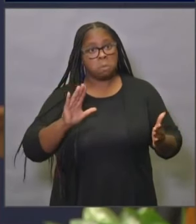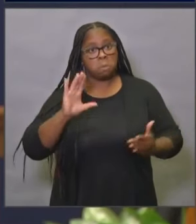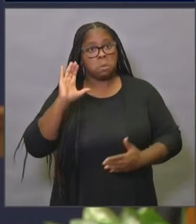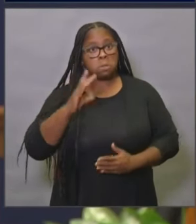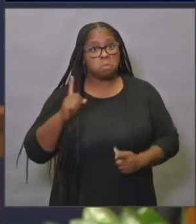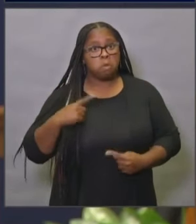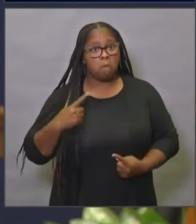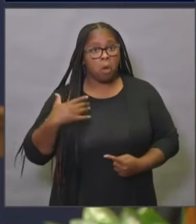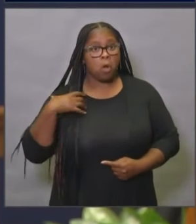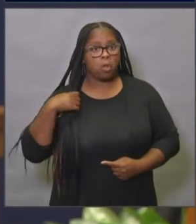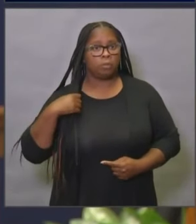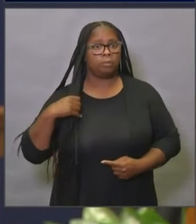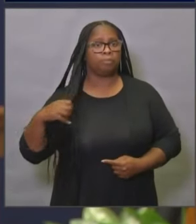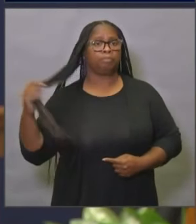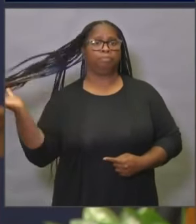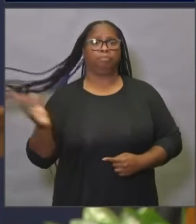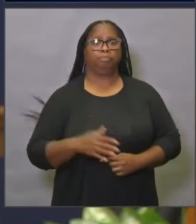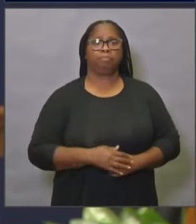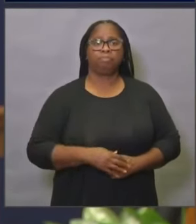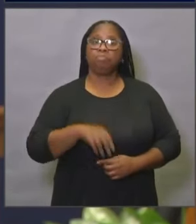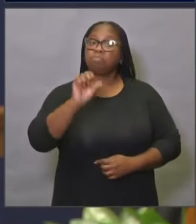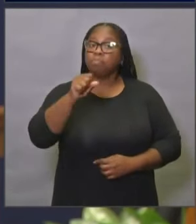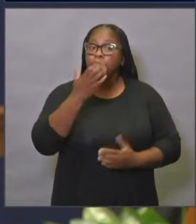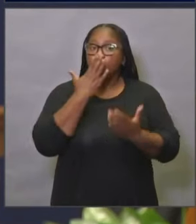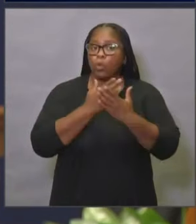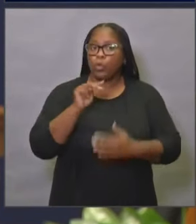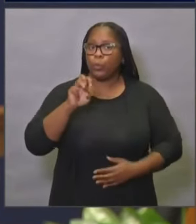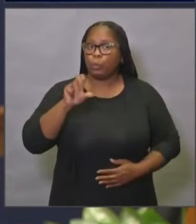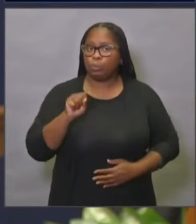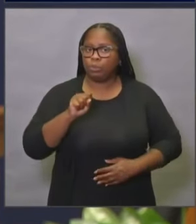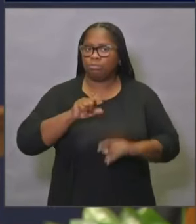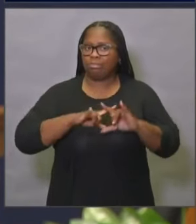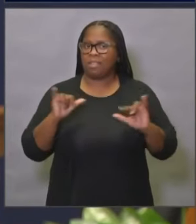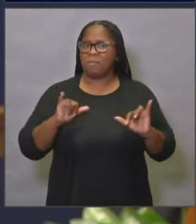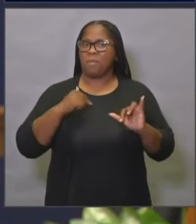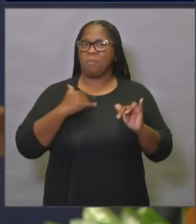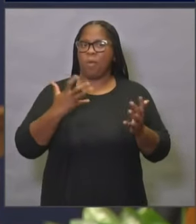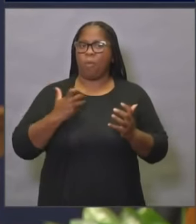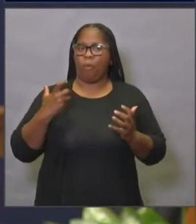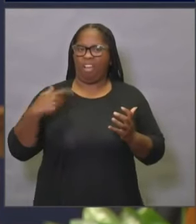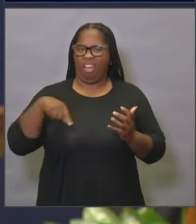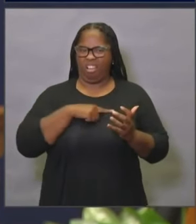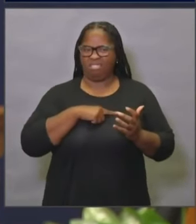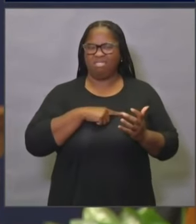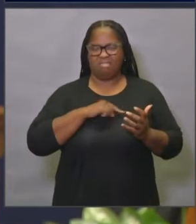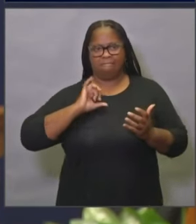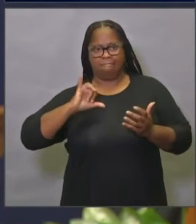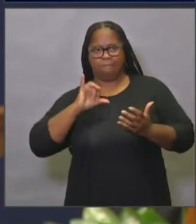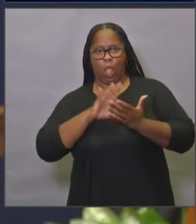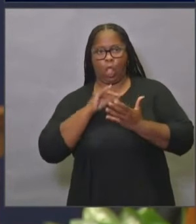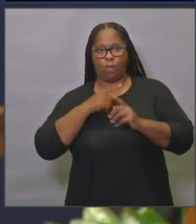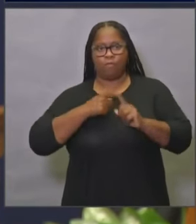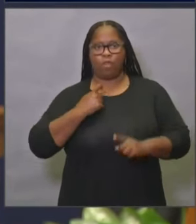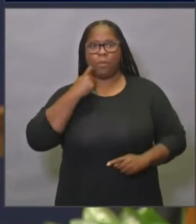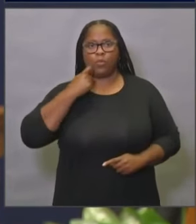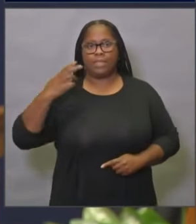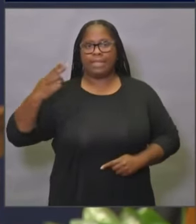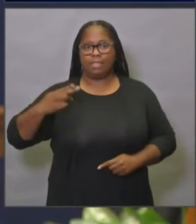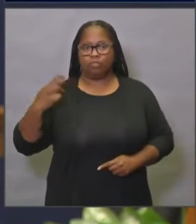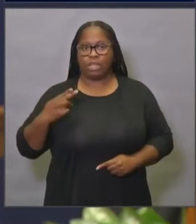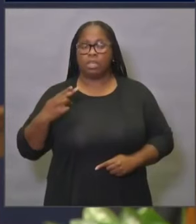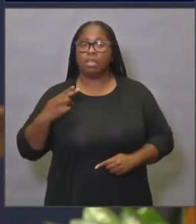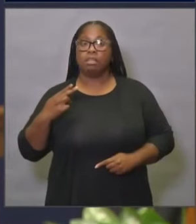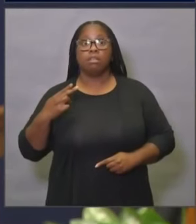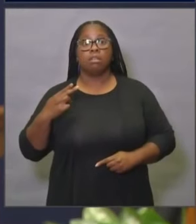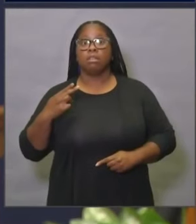While this is very good news, I want to also encourage all of us to learn from our recent history during the pandemic so that as we approach new